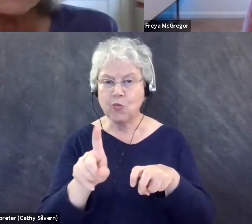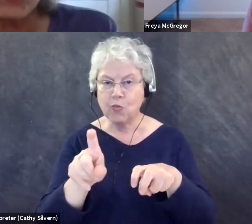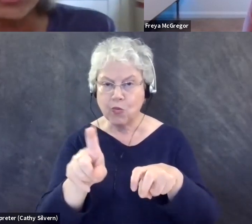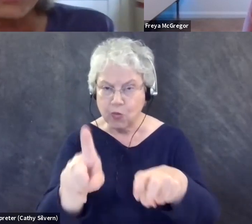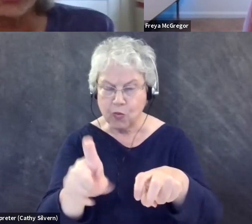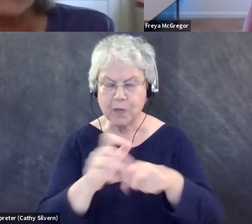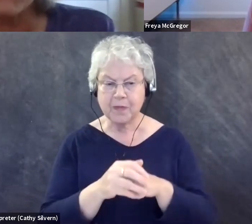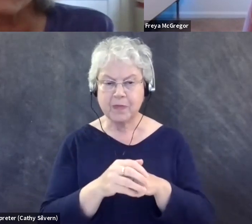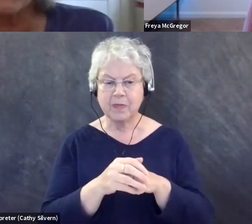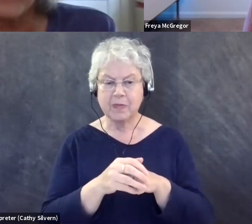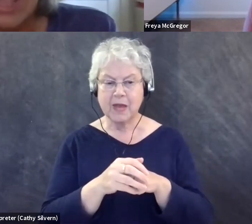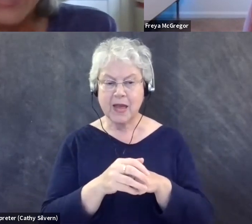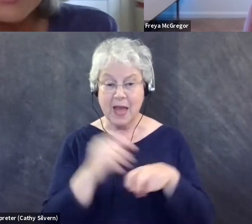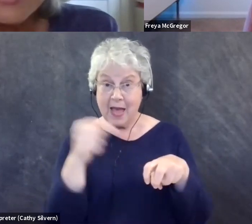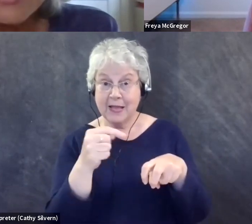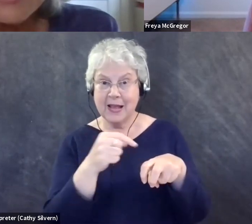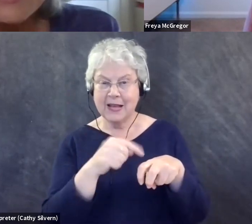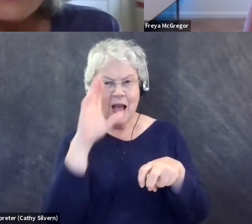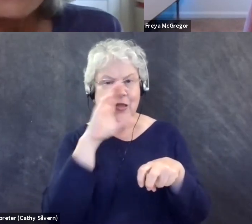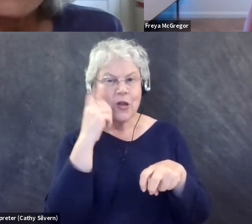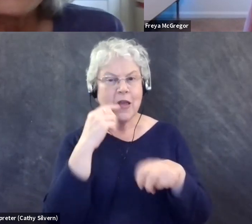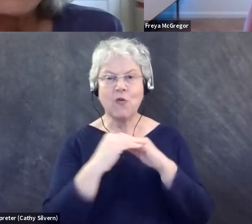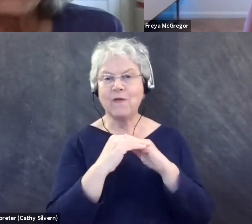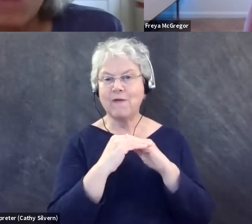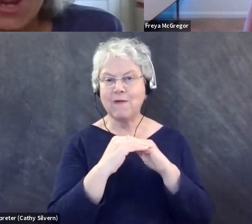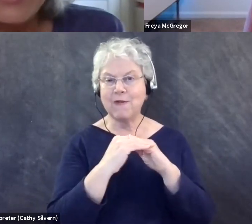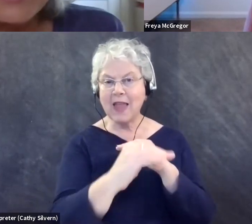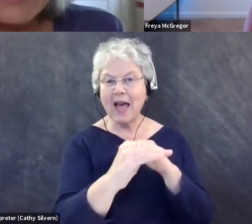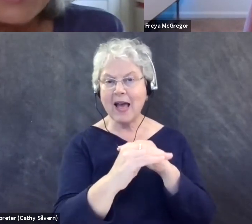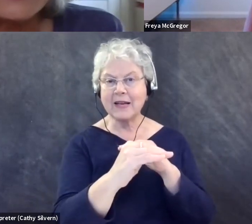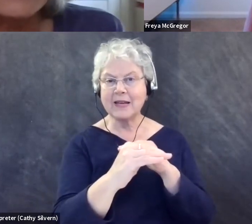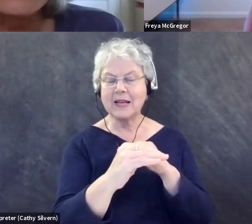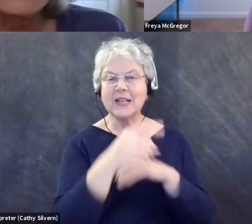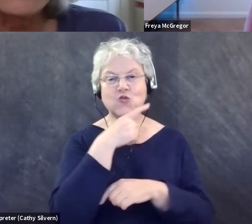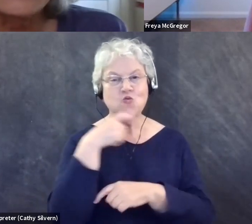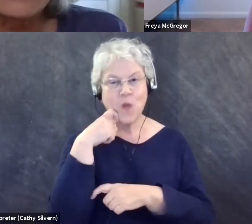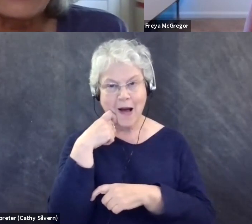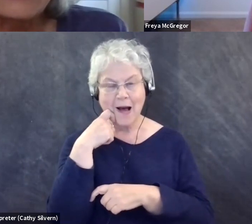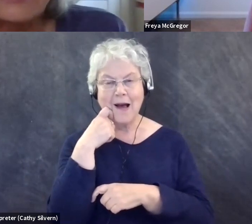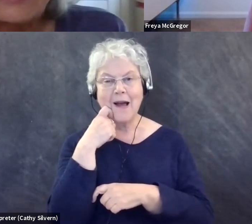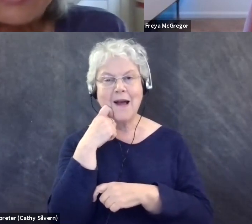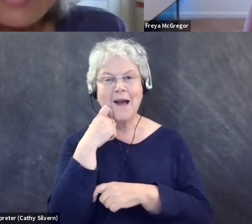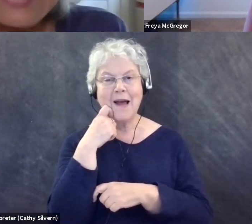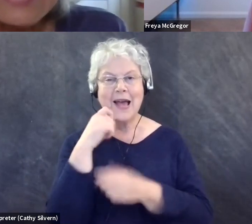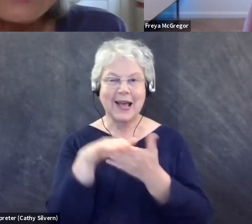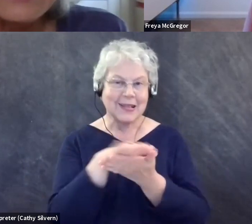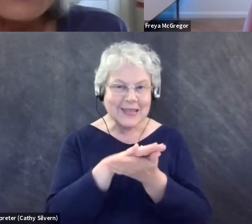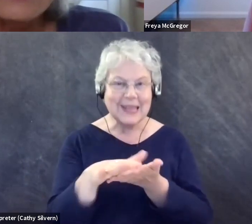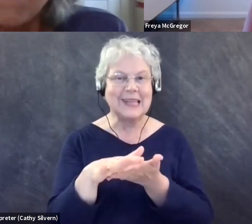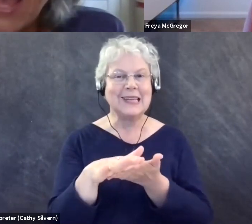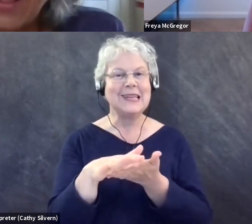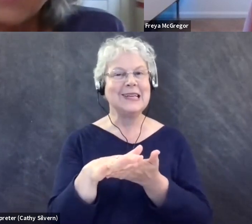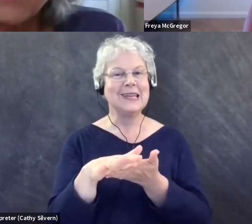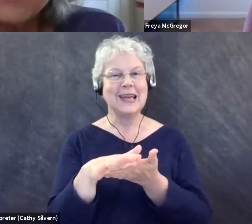she is going to be looking for the flattest, driest, cleanest